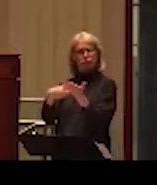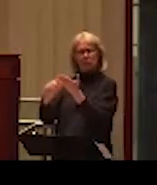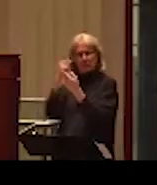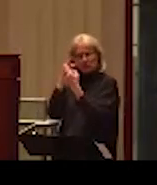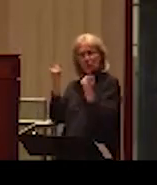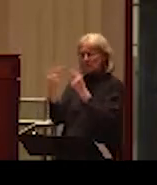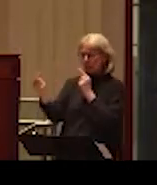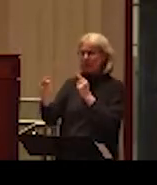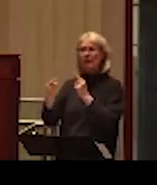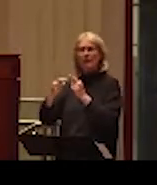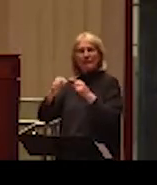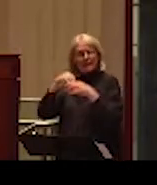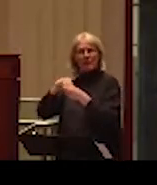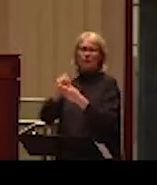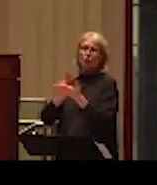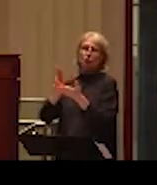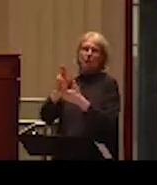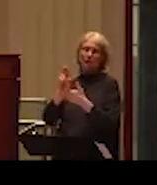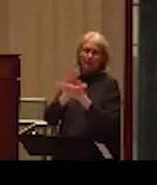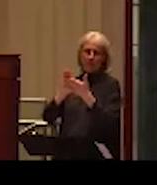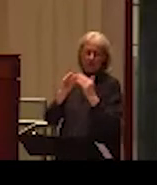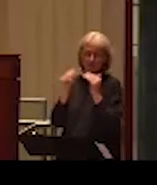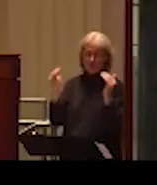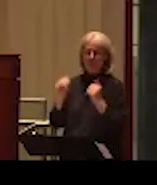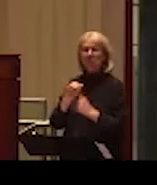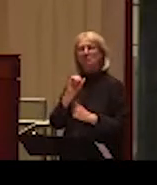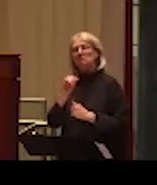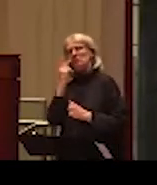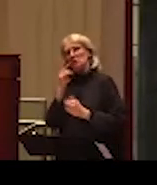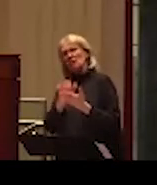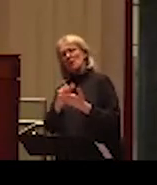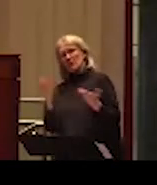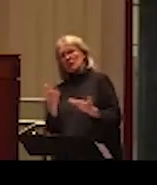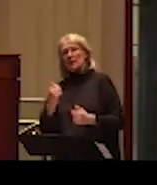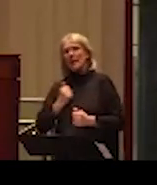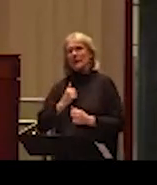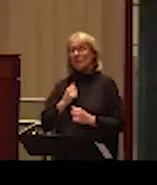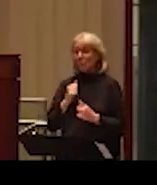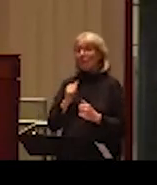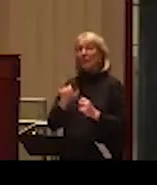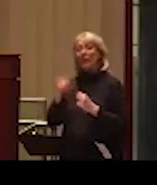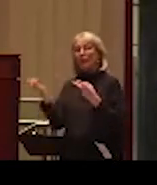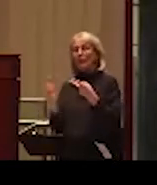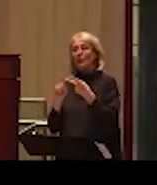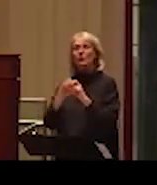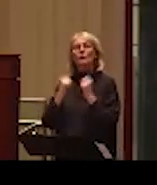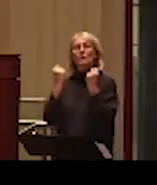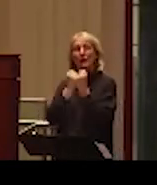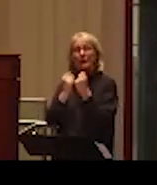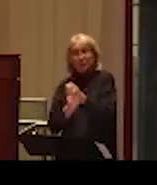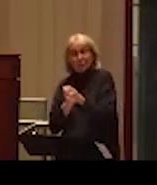education. And I was very excited to see that in Canada we also have a society that actually supports and